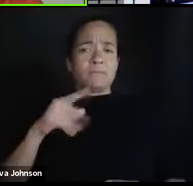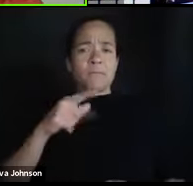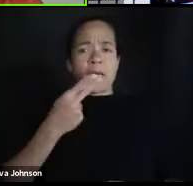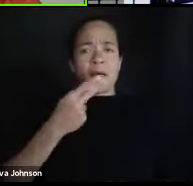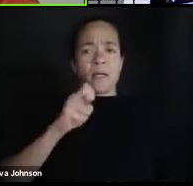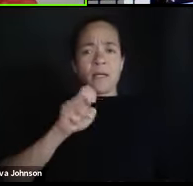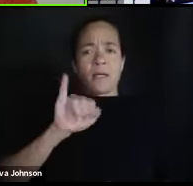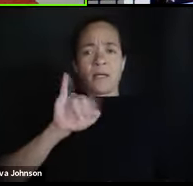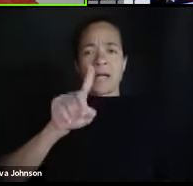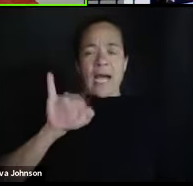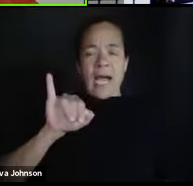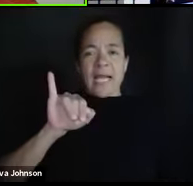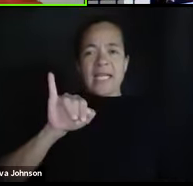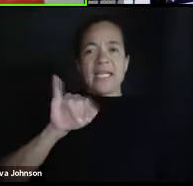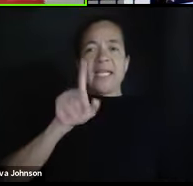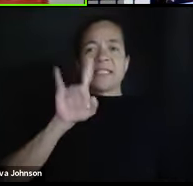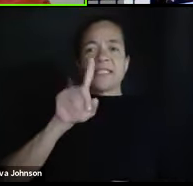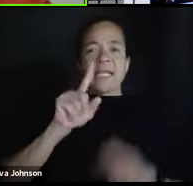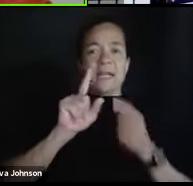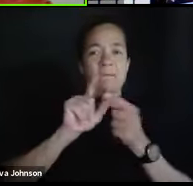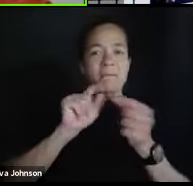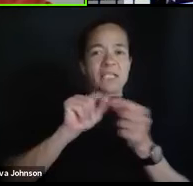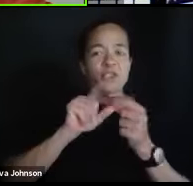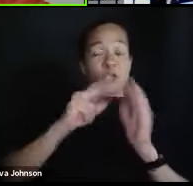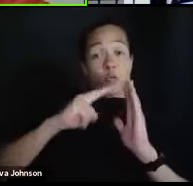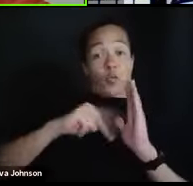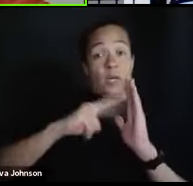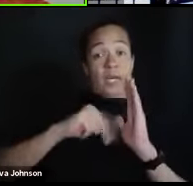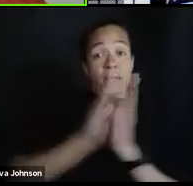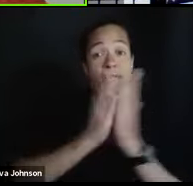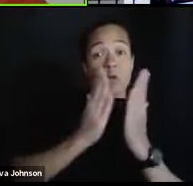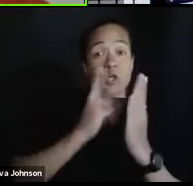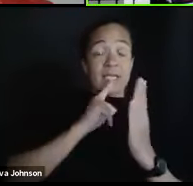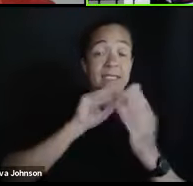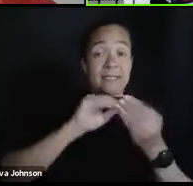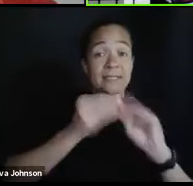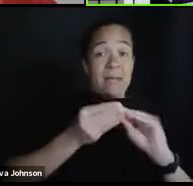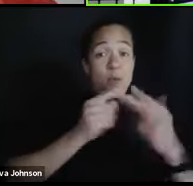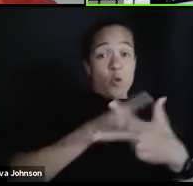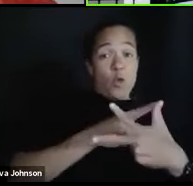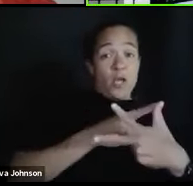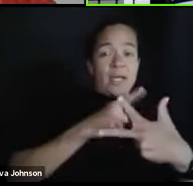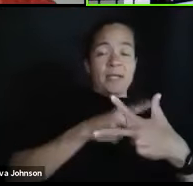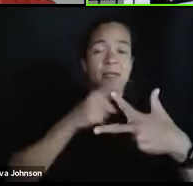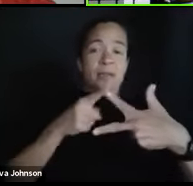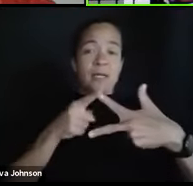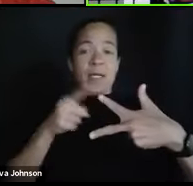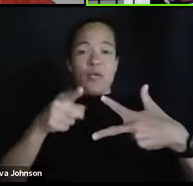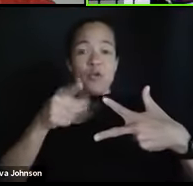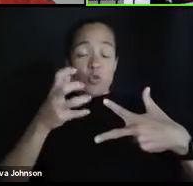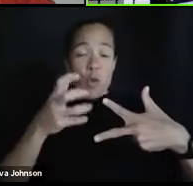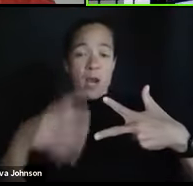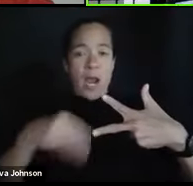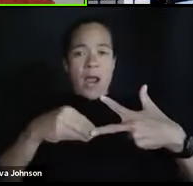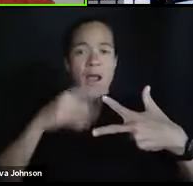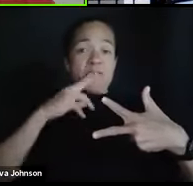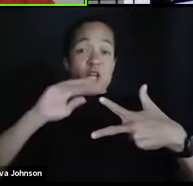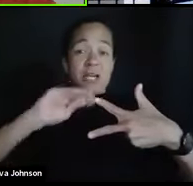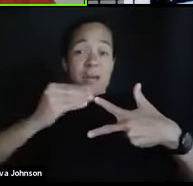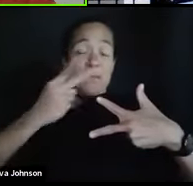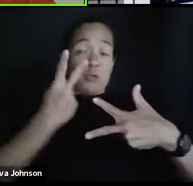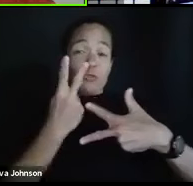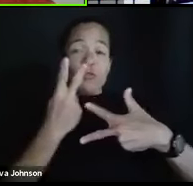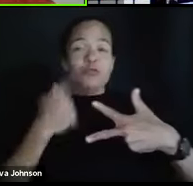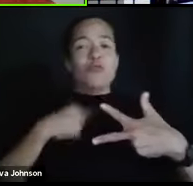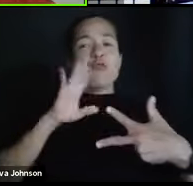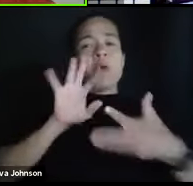reading your book was number one, but maybe that could act as number two as well. Heidi, you want to put that for number two? We will. We'll, we'll,